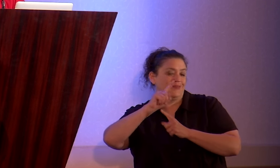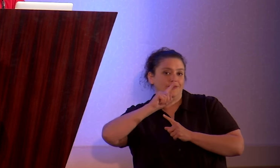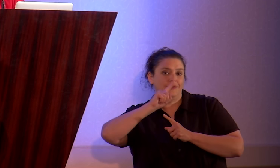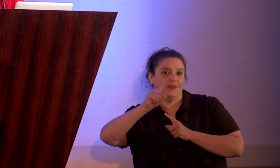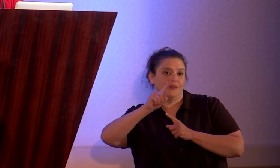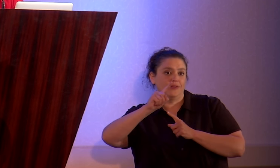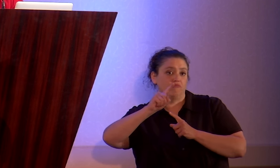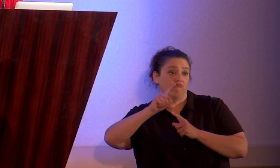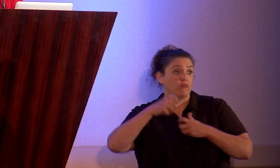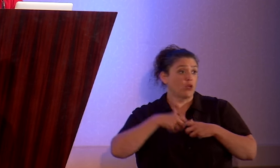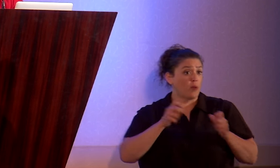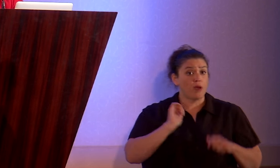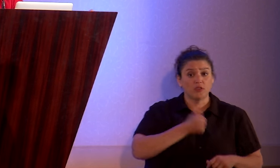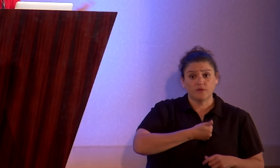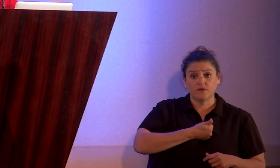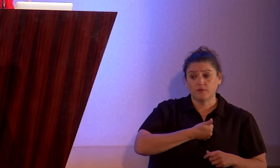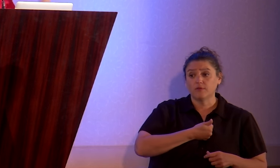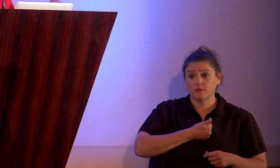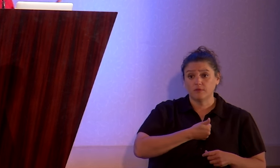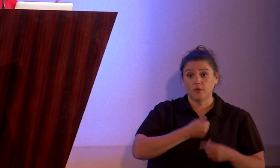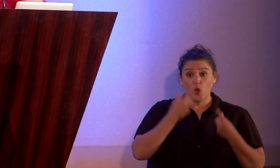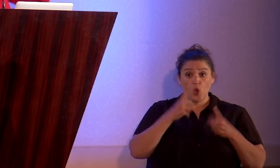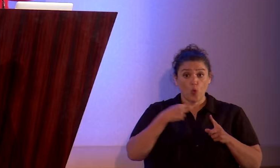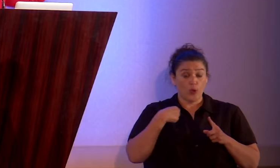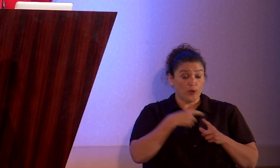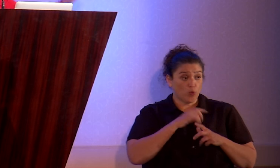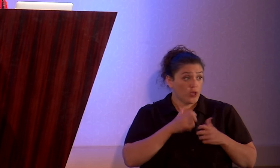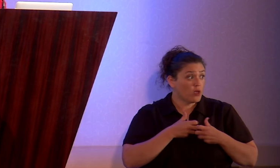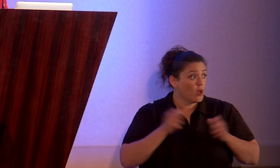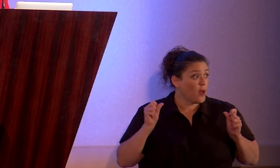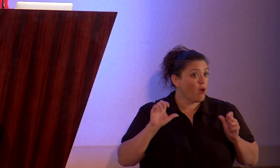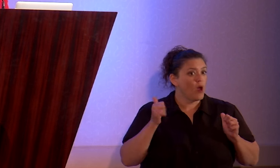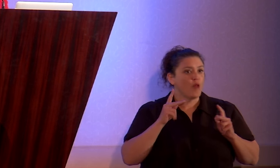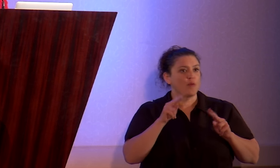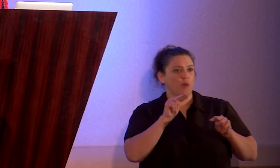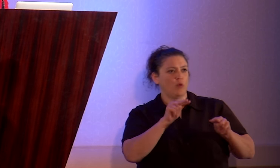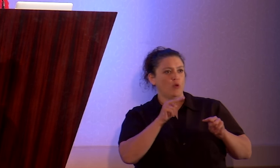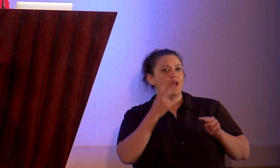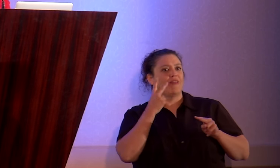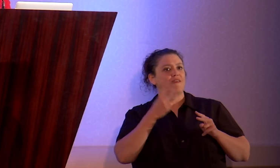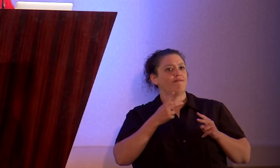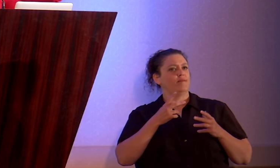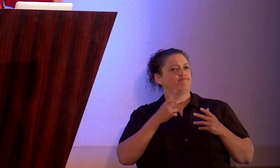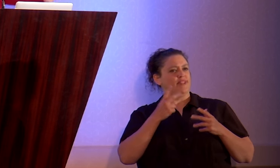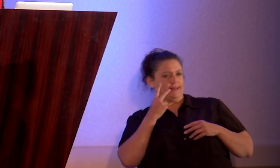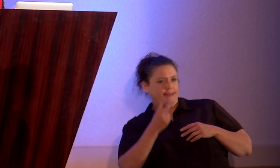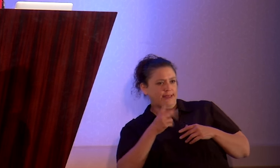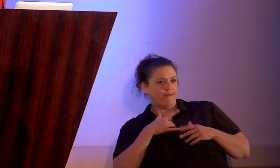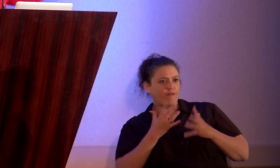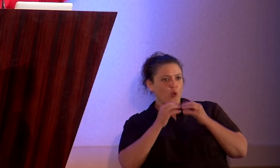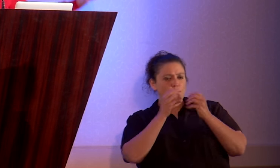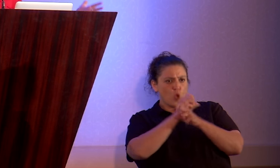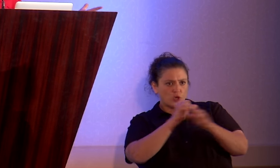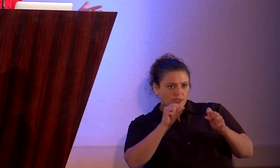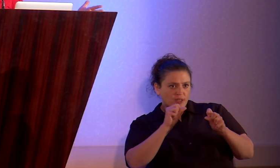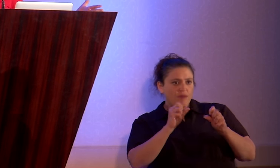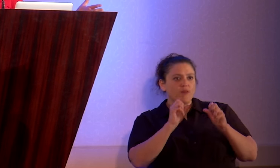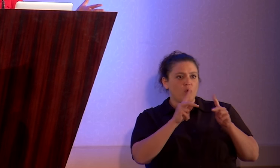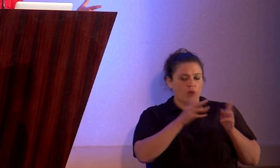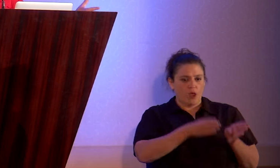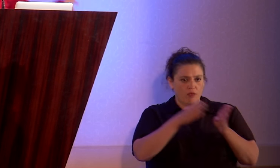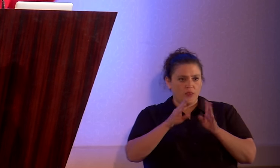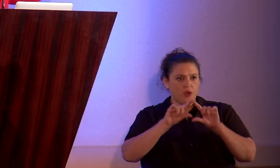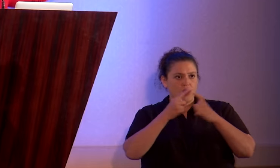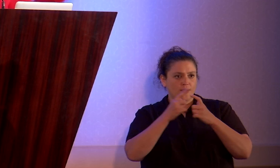to do it ourselves. When we come out, other people will feel safer coming out. And then they make the next wave of people